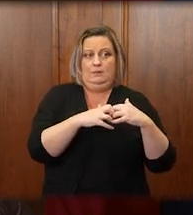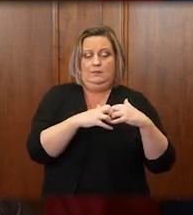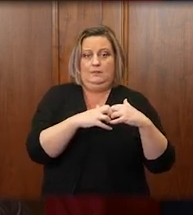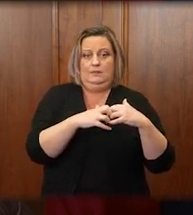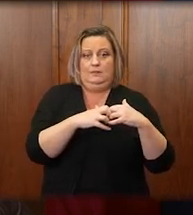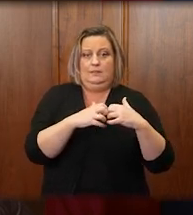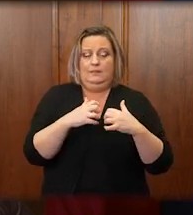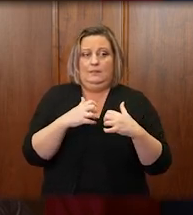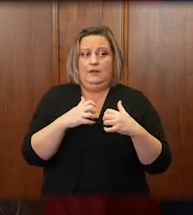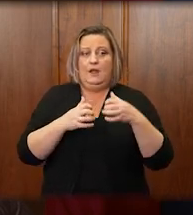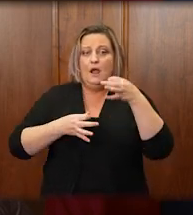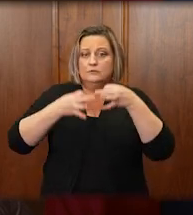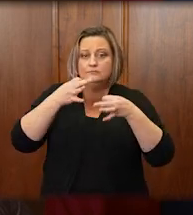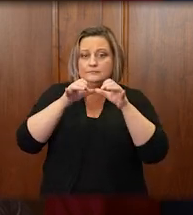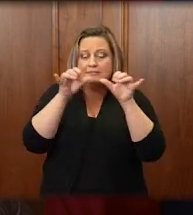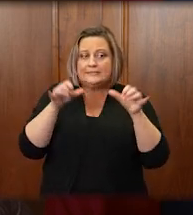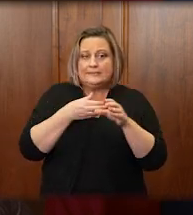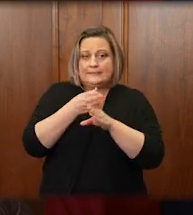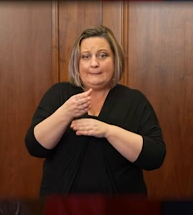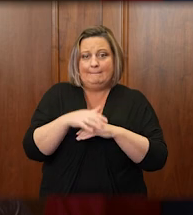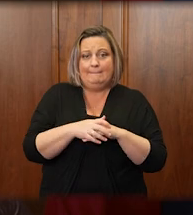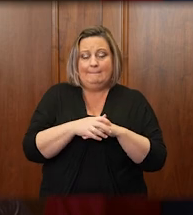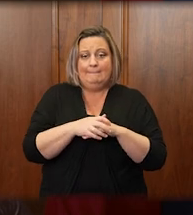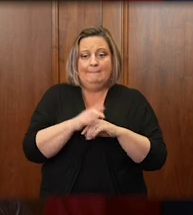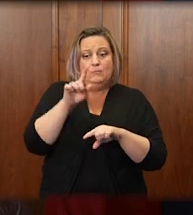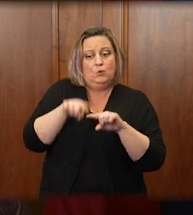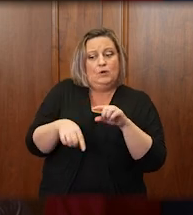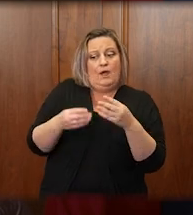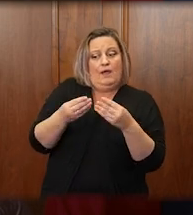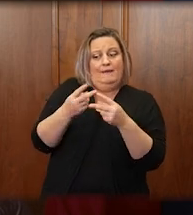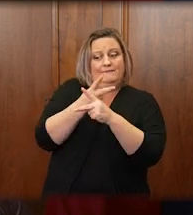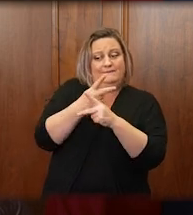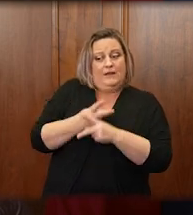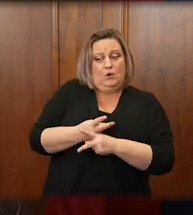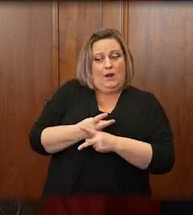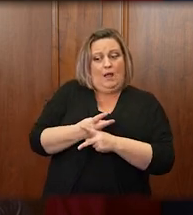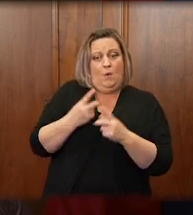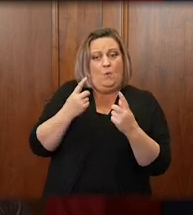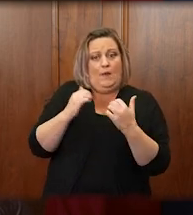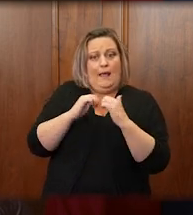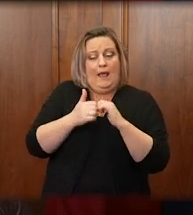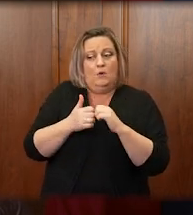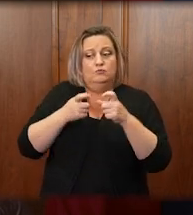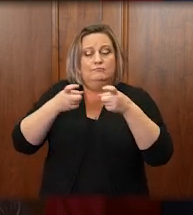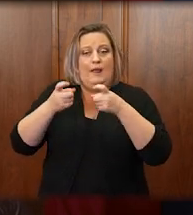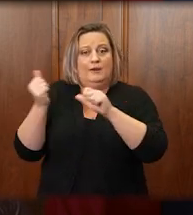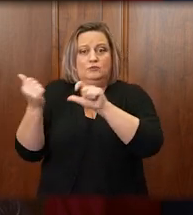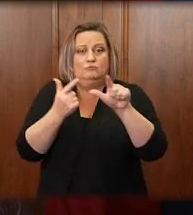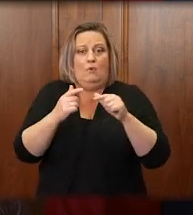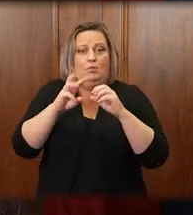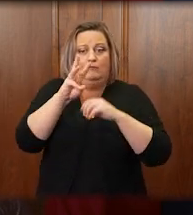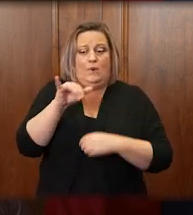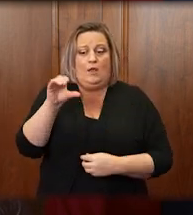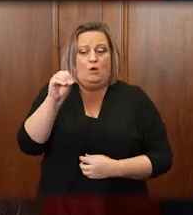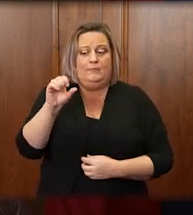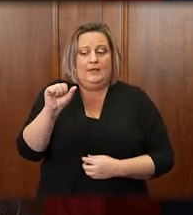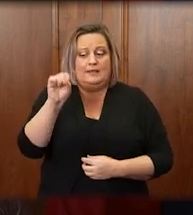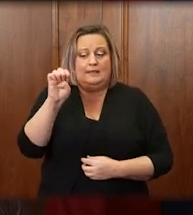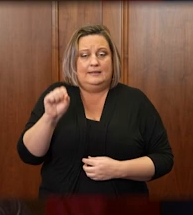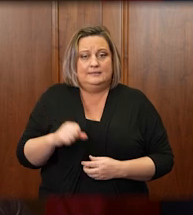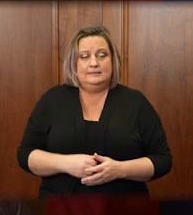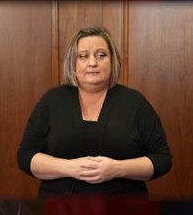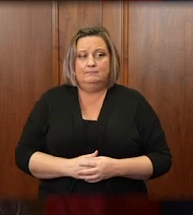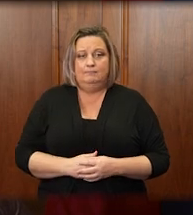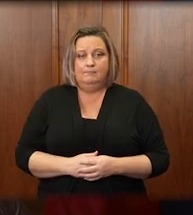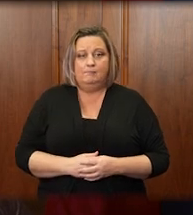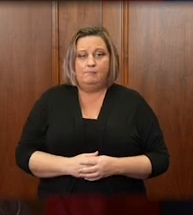but it could not contribute meaningfully to resolution of the state's budget woes. I will suggest that we will only add to them